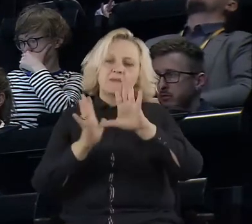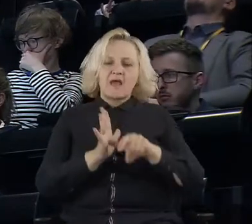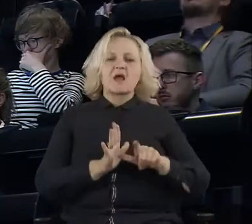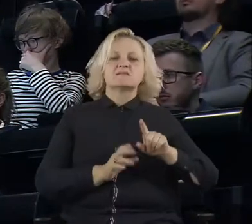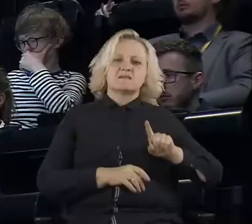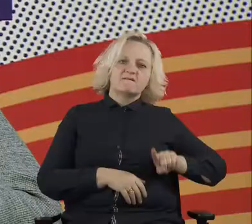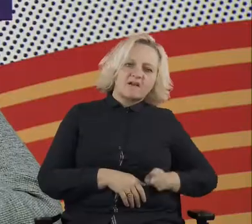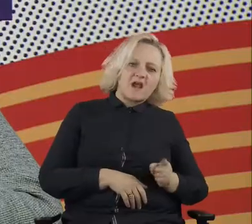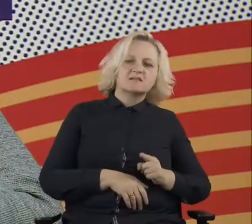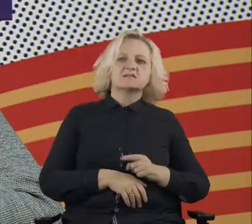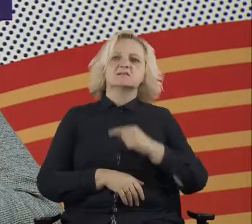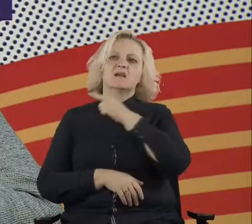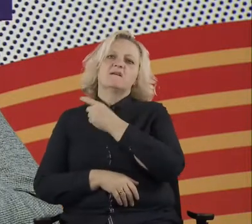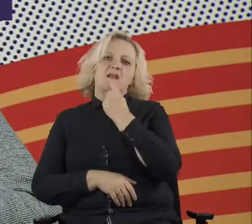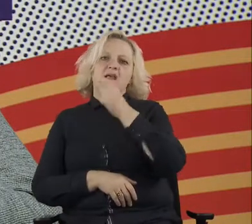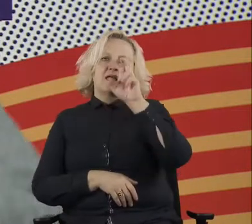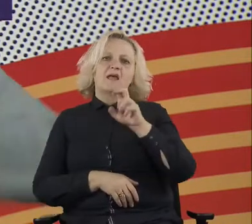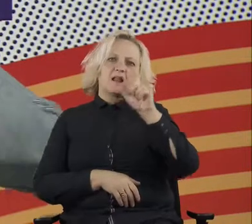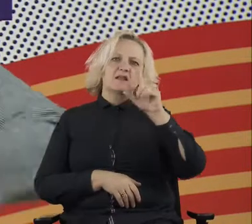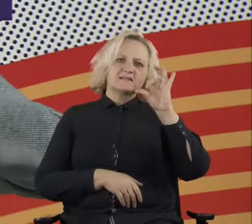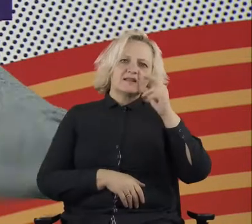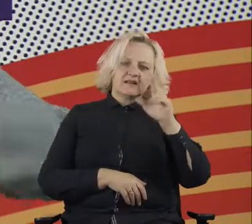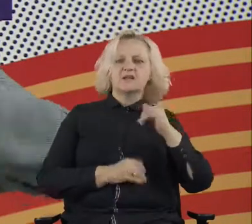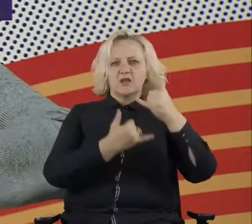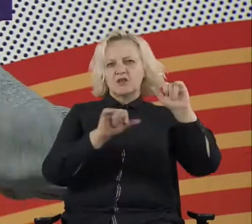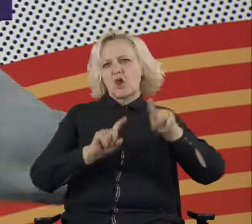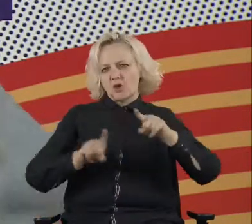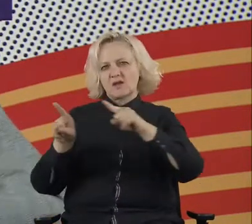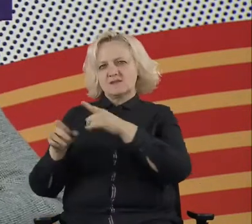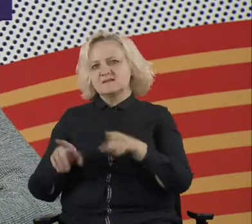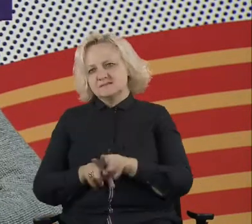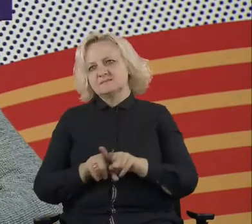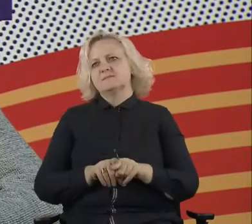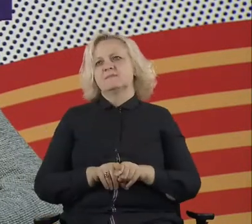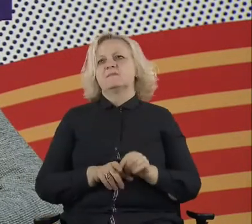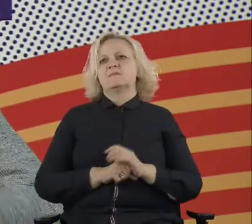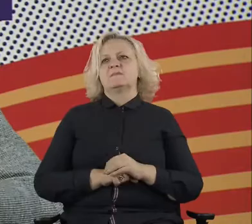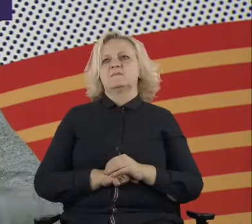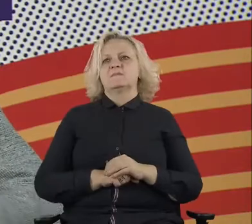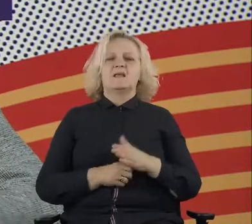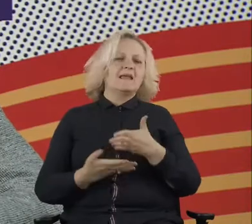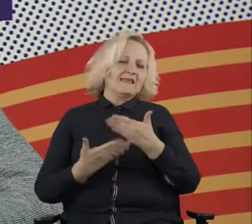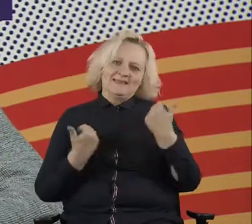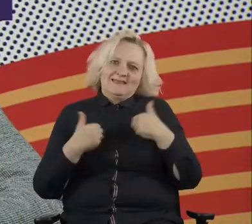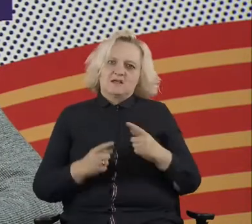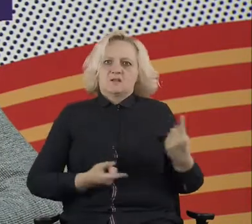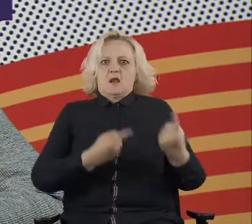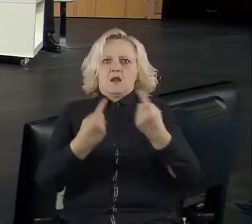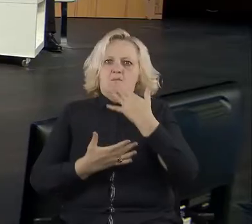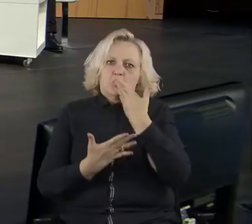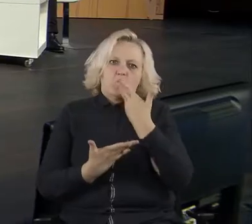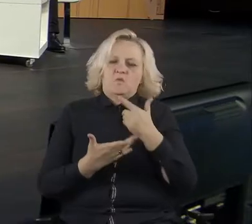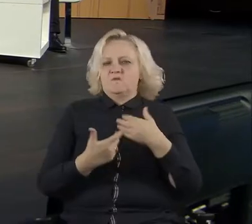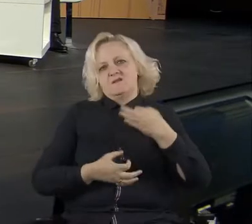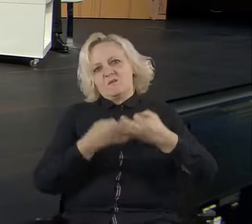I'm saying that just for giving a framework, but, uh, uh, I'm not here for talking, for promoting the tool, but for sharing the lessons we learned over